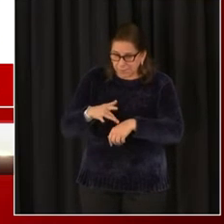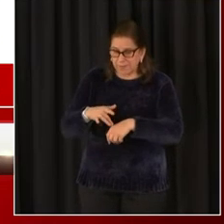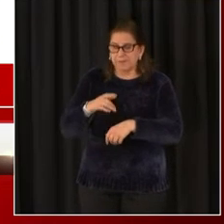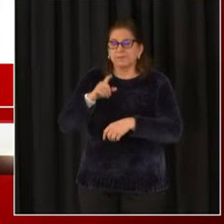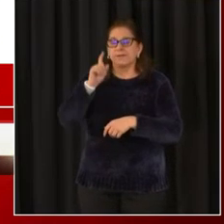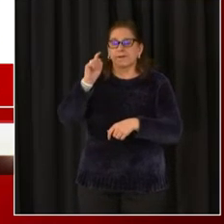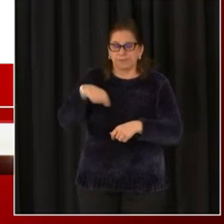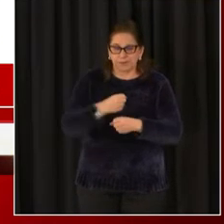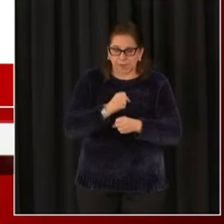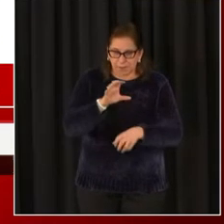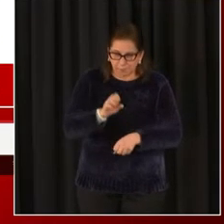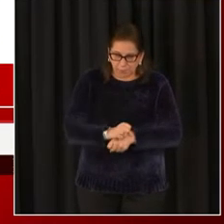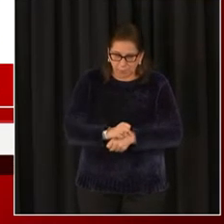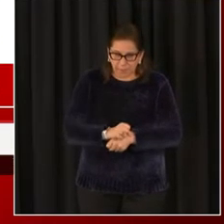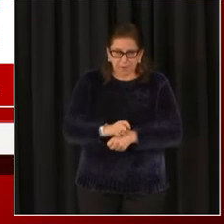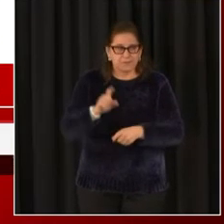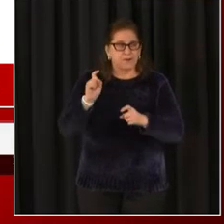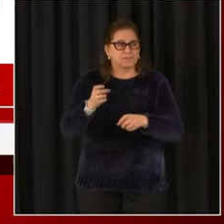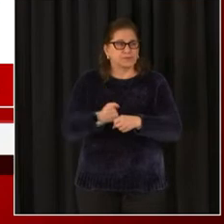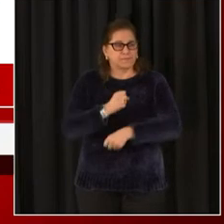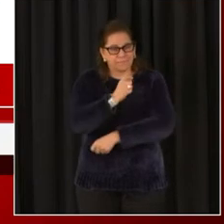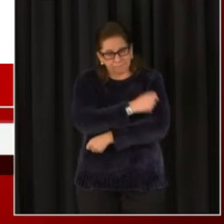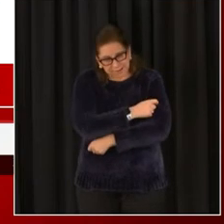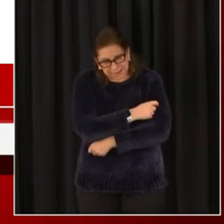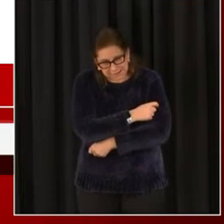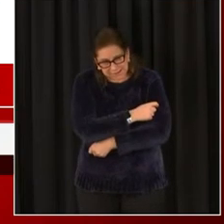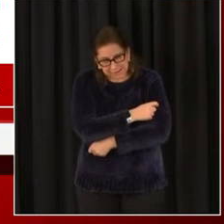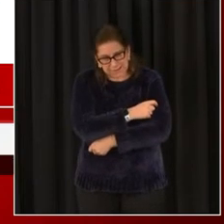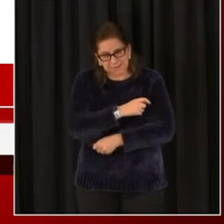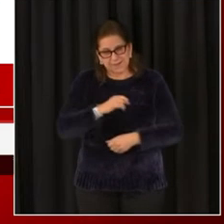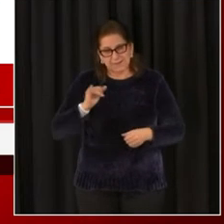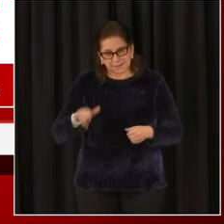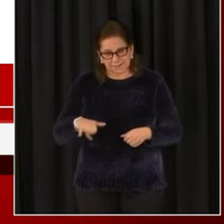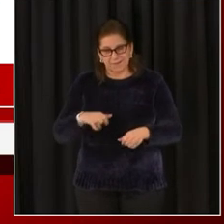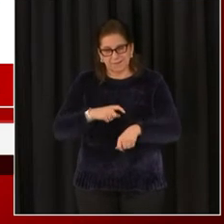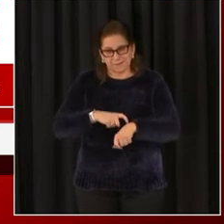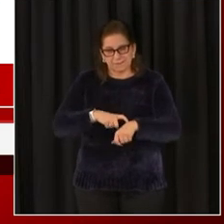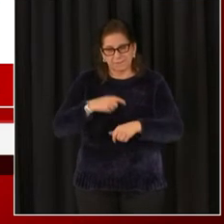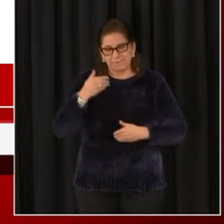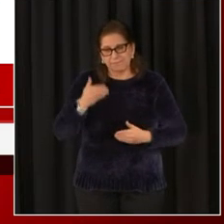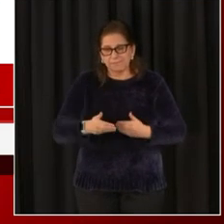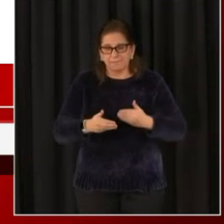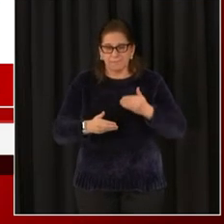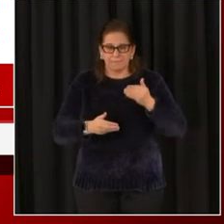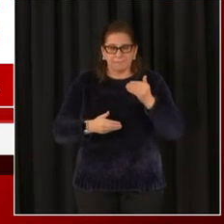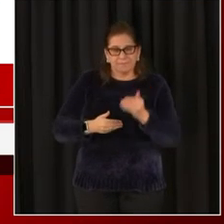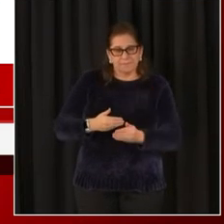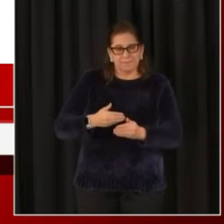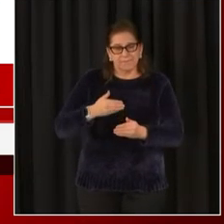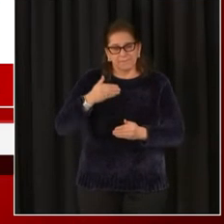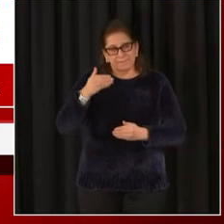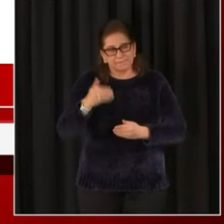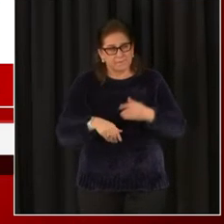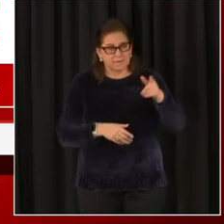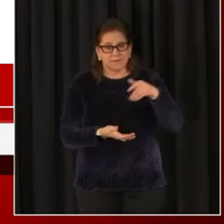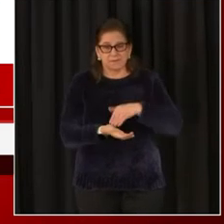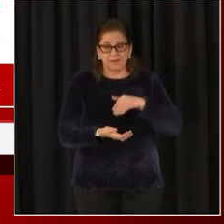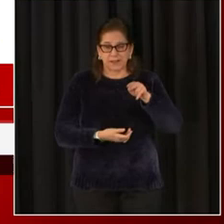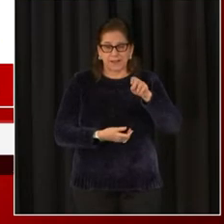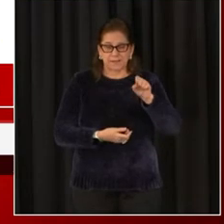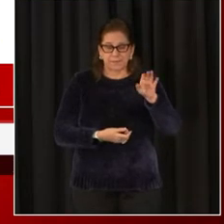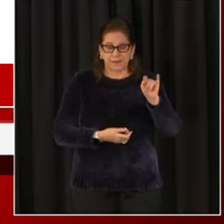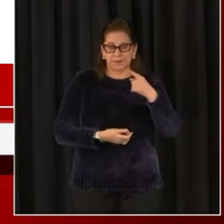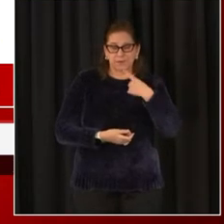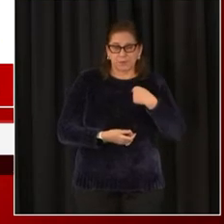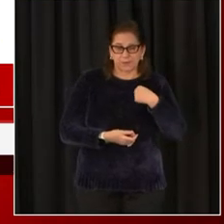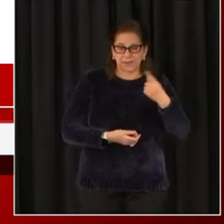to make appointments and then they have to get the vaccine. Uh, and that is the difference that you see. And Dr. Nesbitt told me that